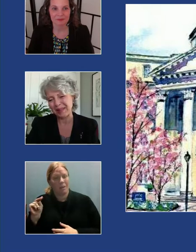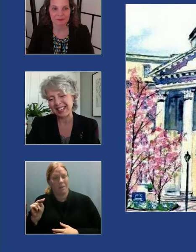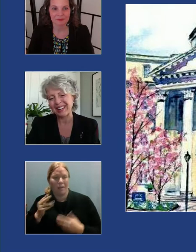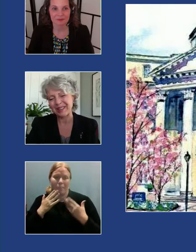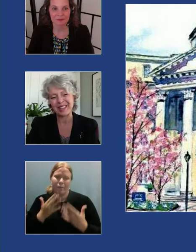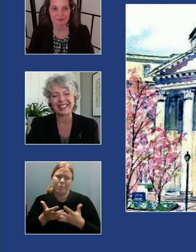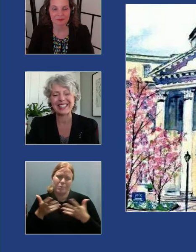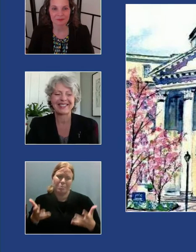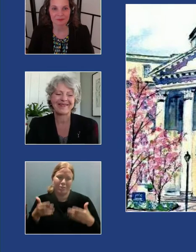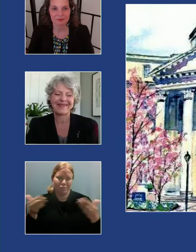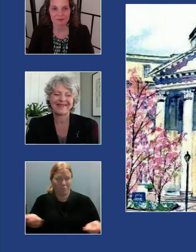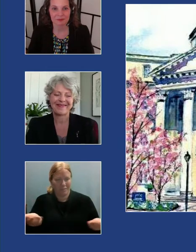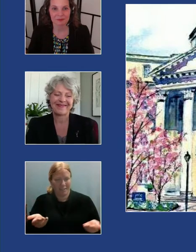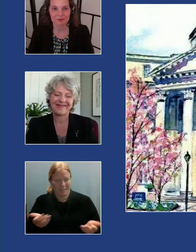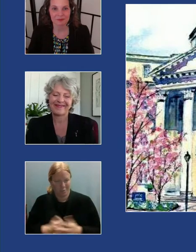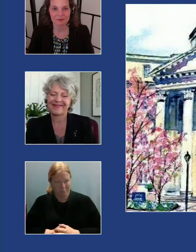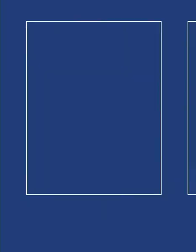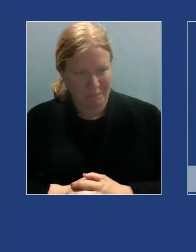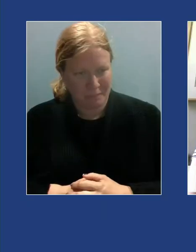much for being here with us.